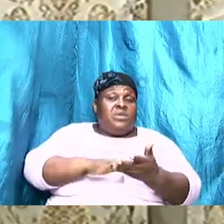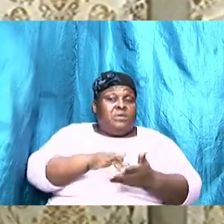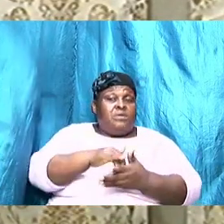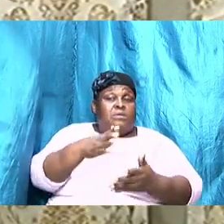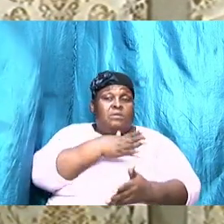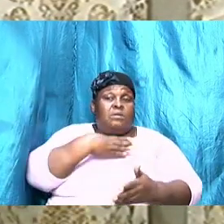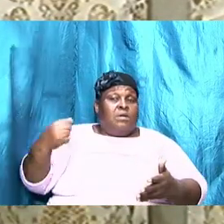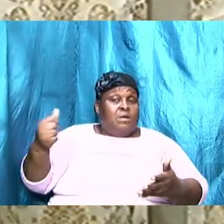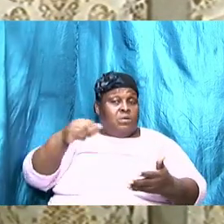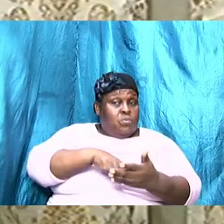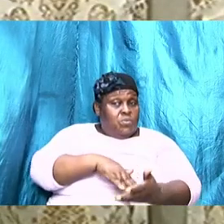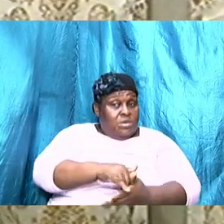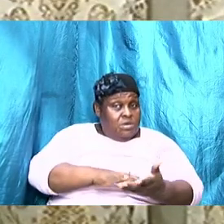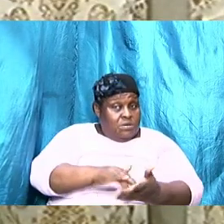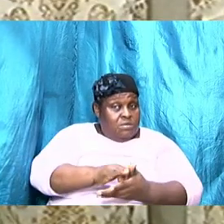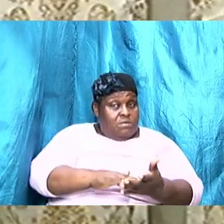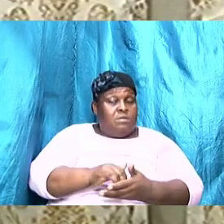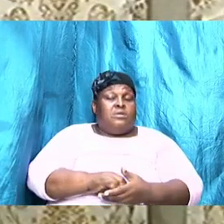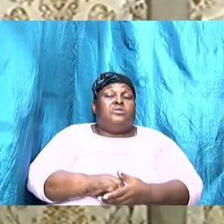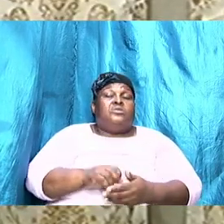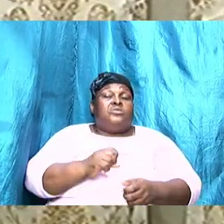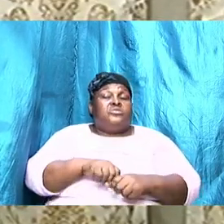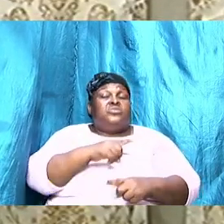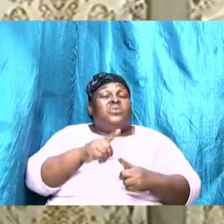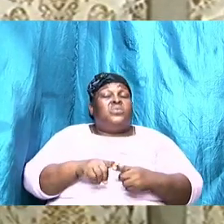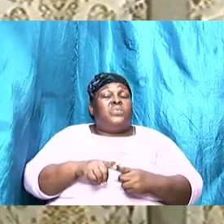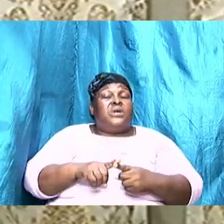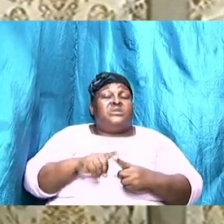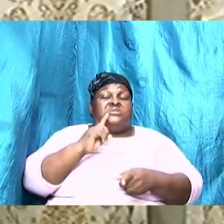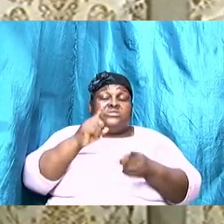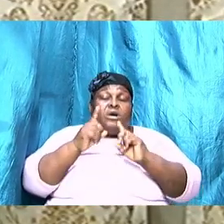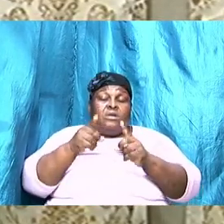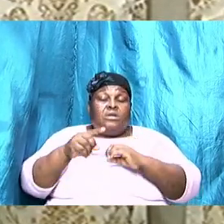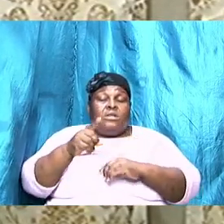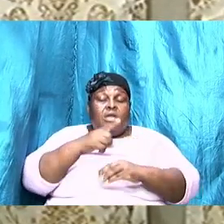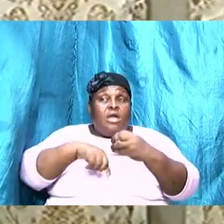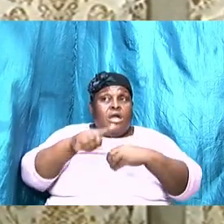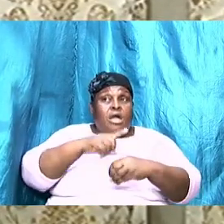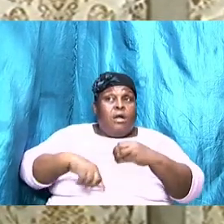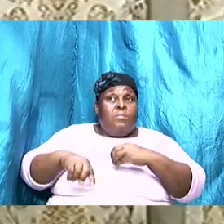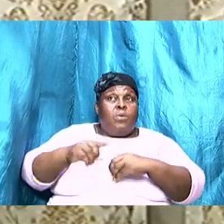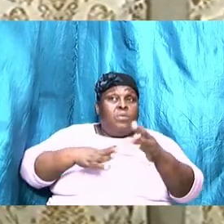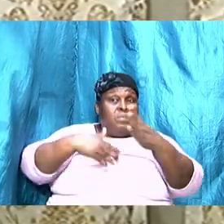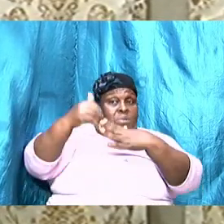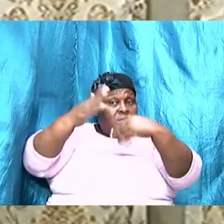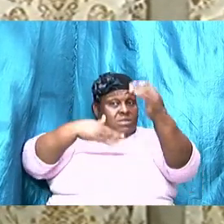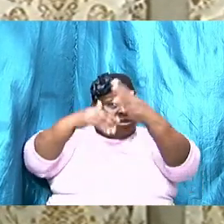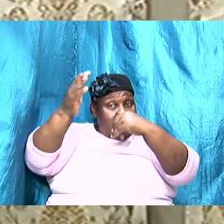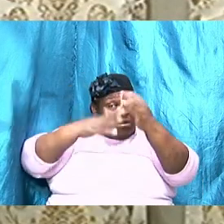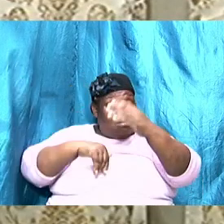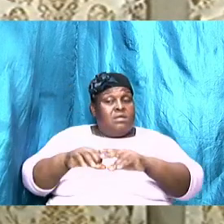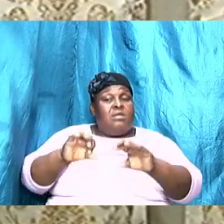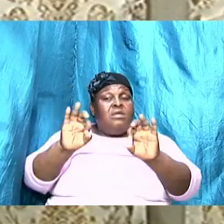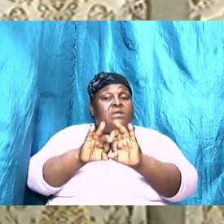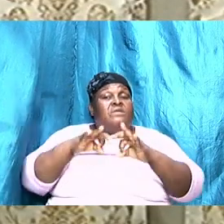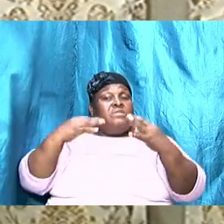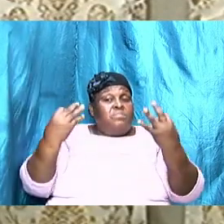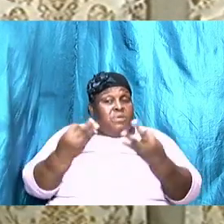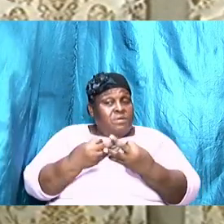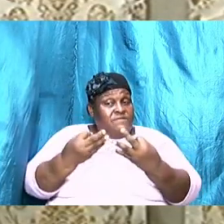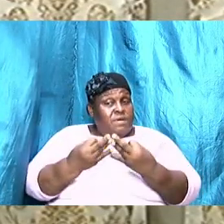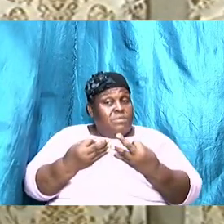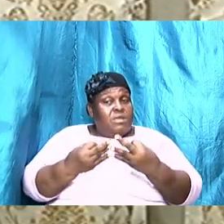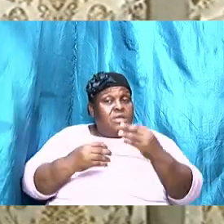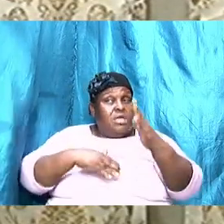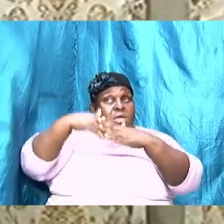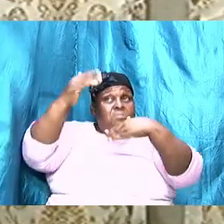and so when he's talking about building here again and counting the cost we are saying that the family is building also and